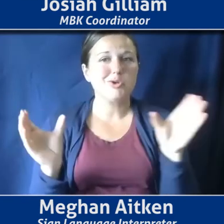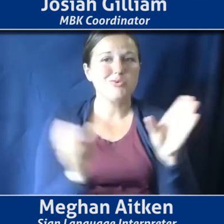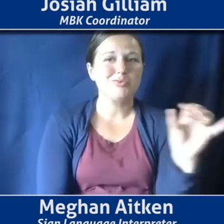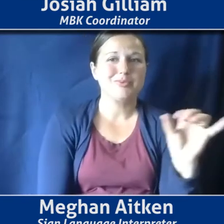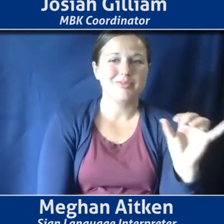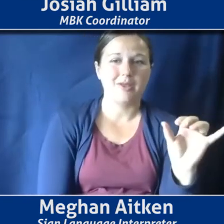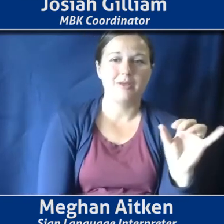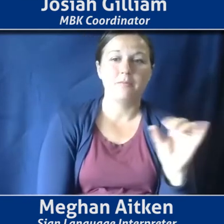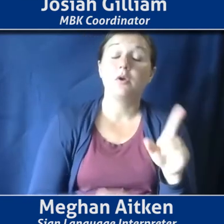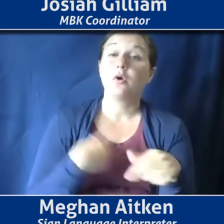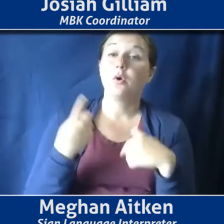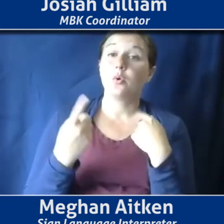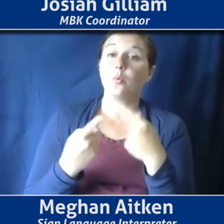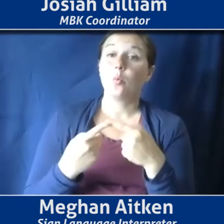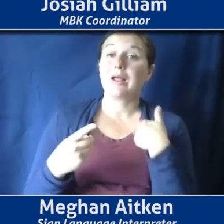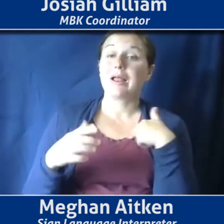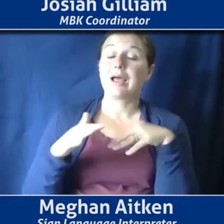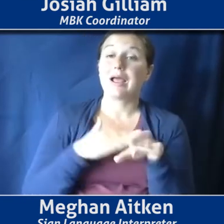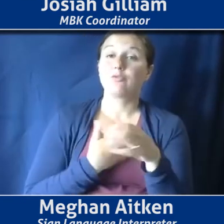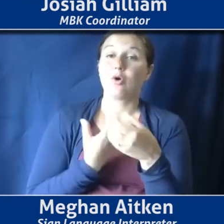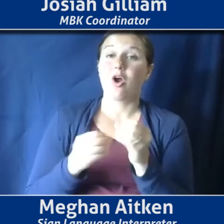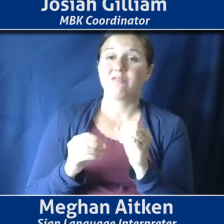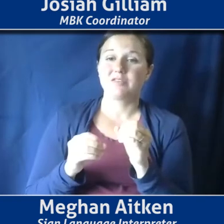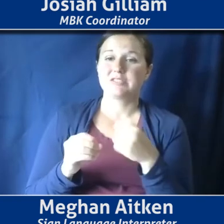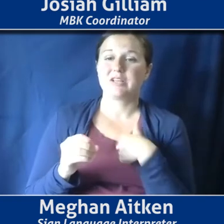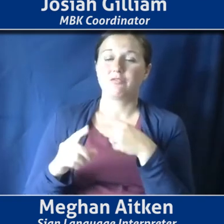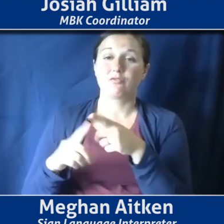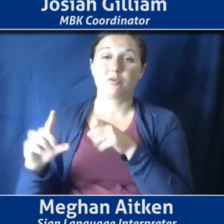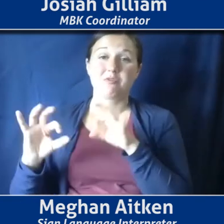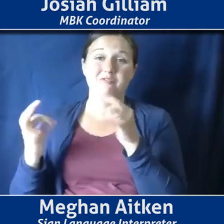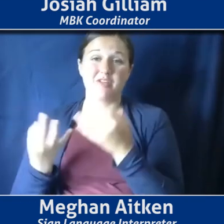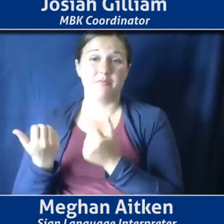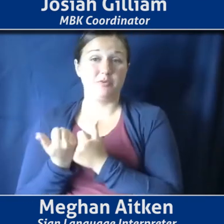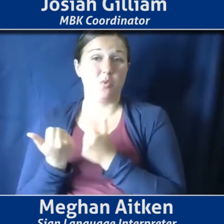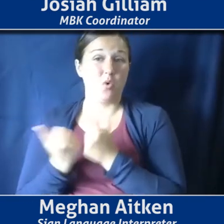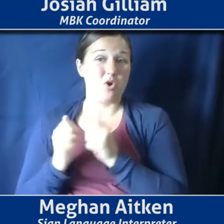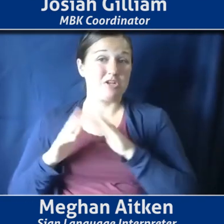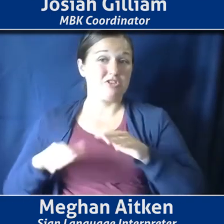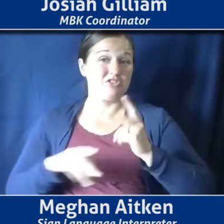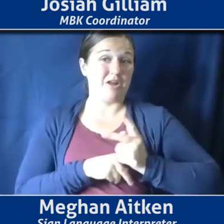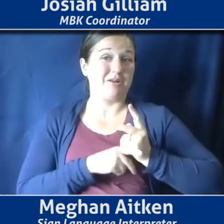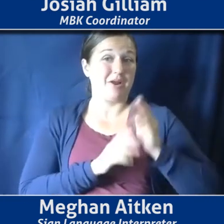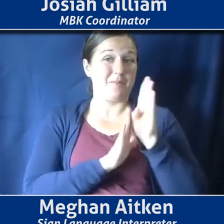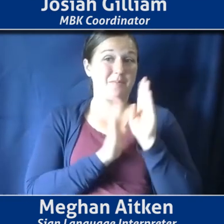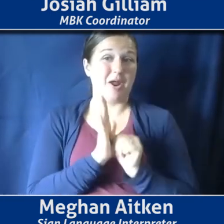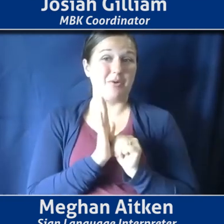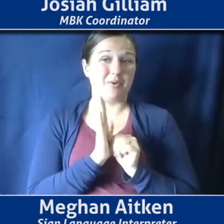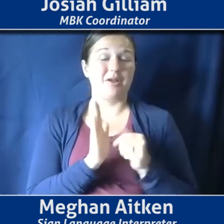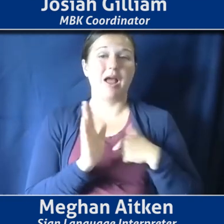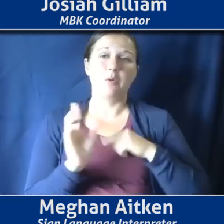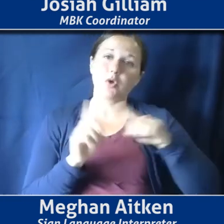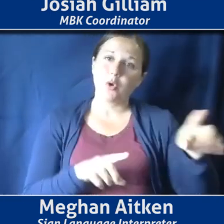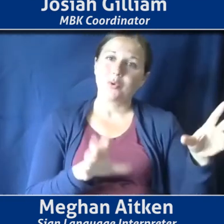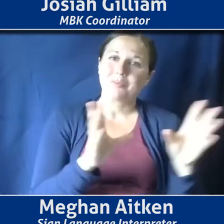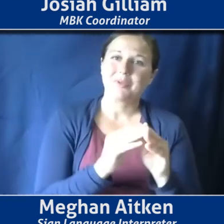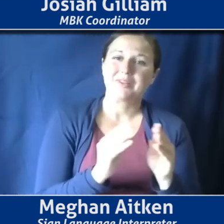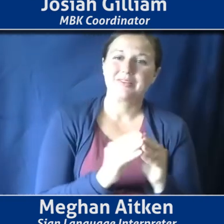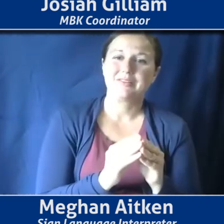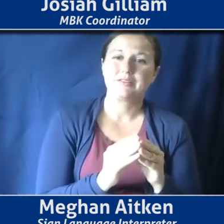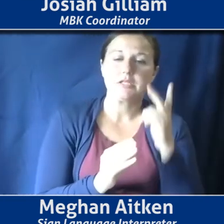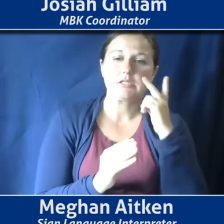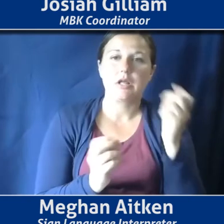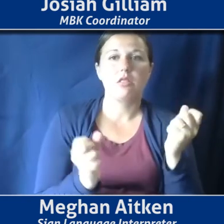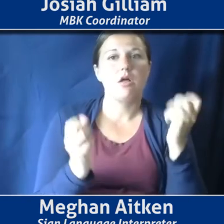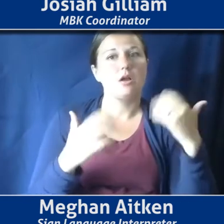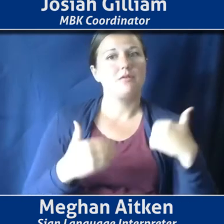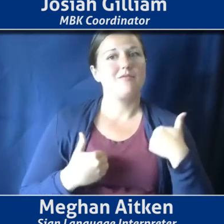when I came into the office, I came from a family support and childcare background and, you know, I would go to meetings and there would be lots of very young